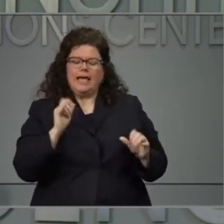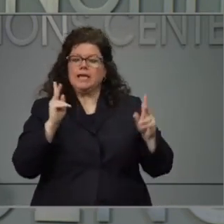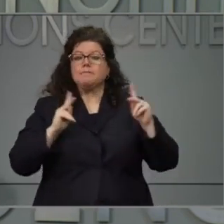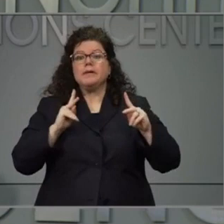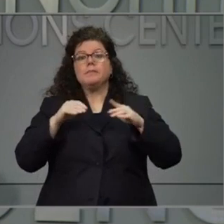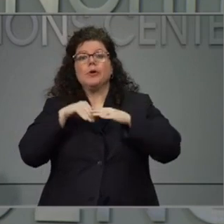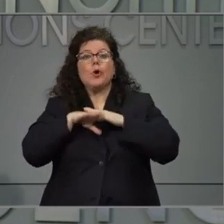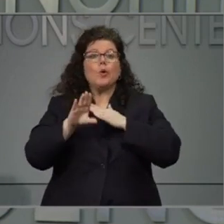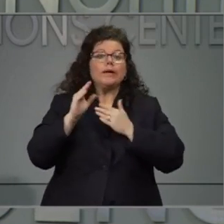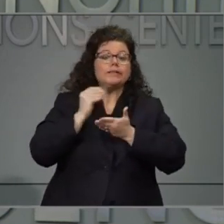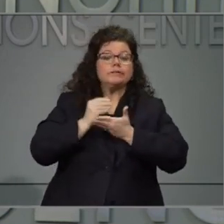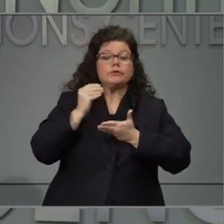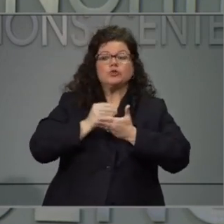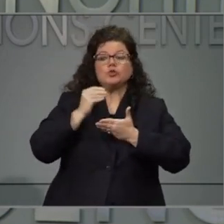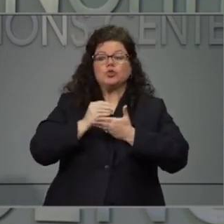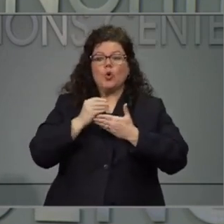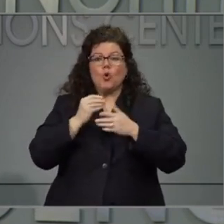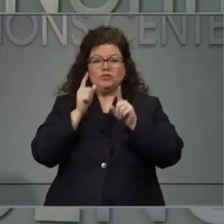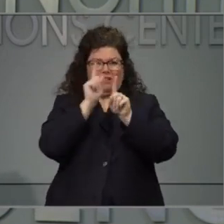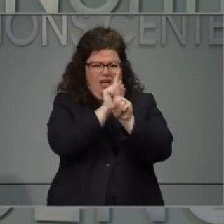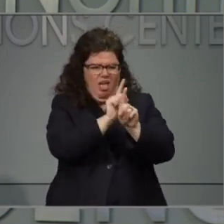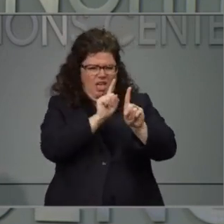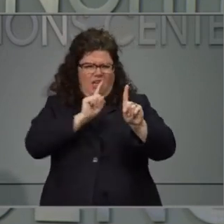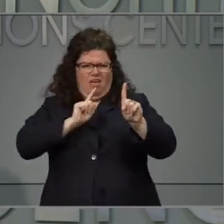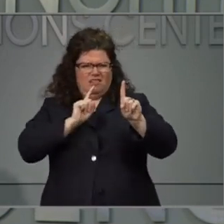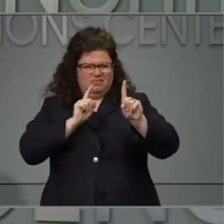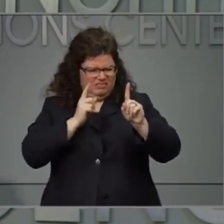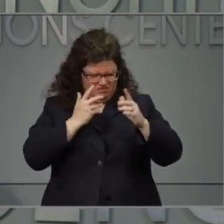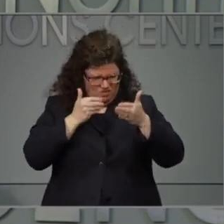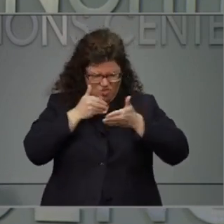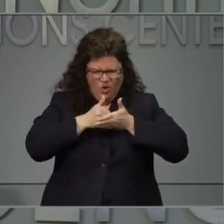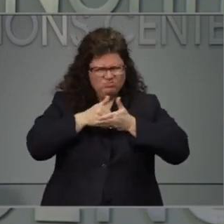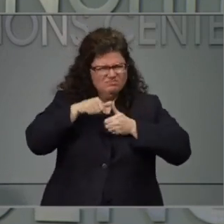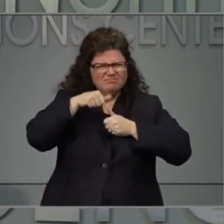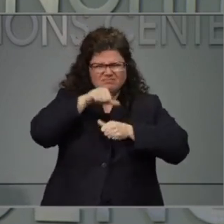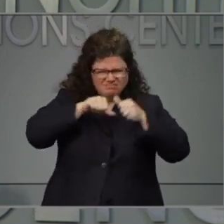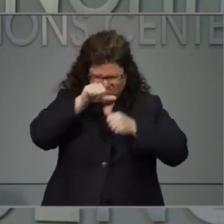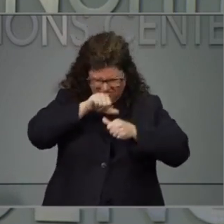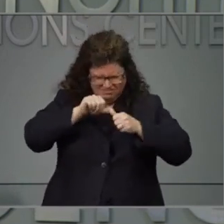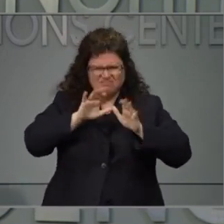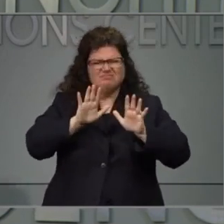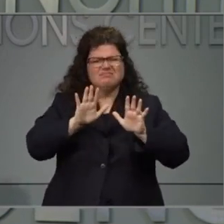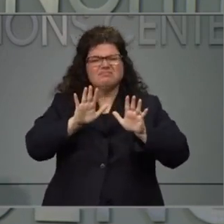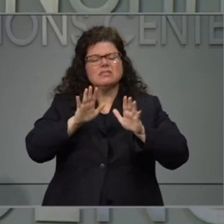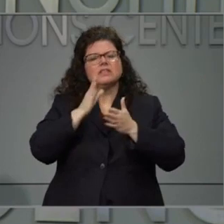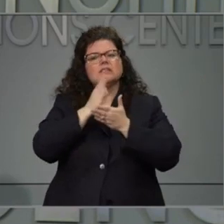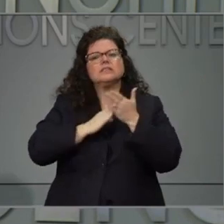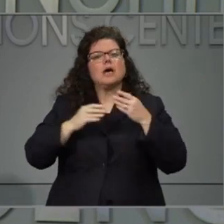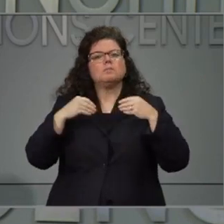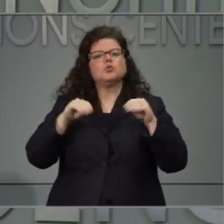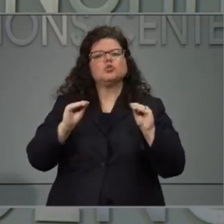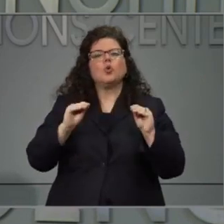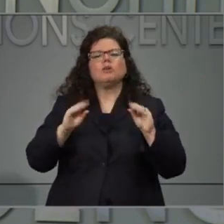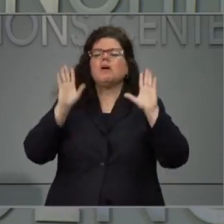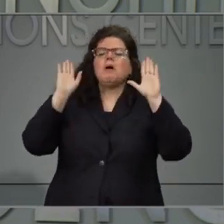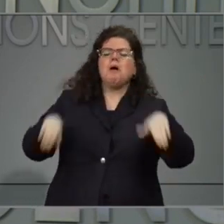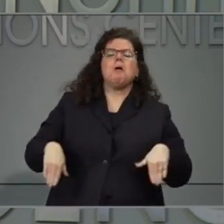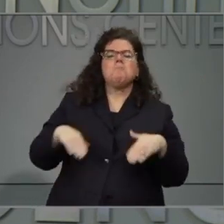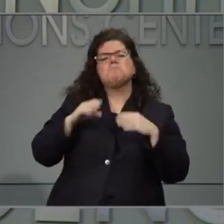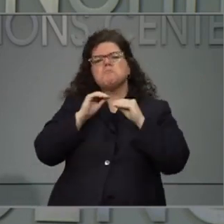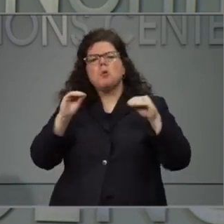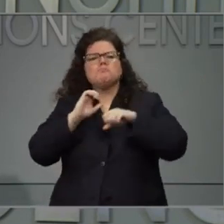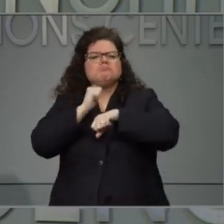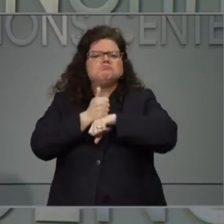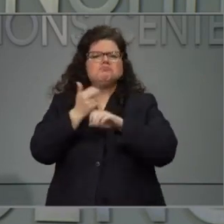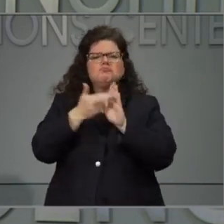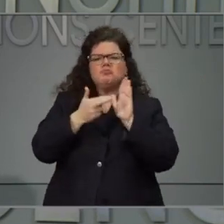stores are worried about the fact that some stores are not requiring customers